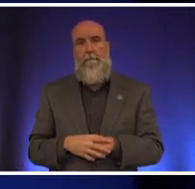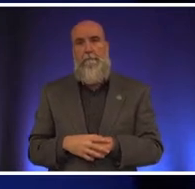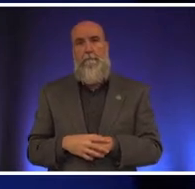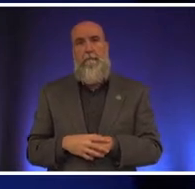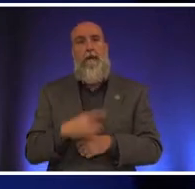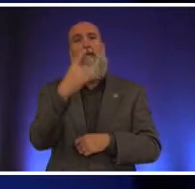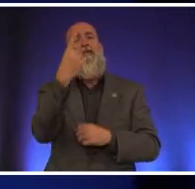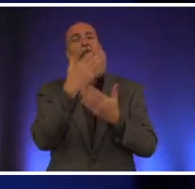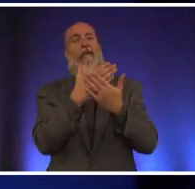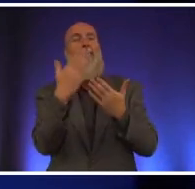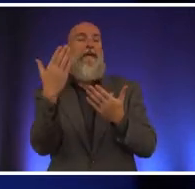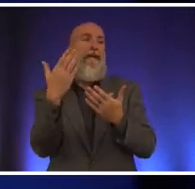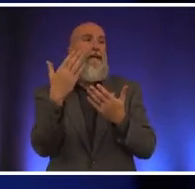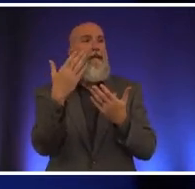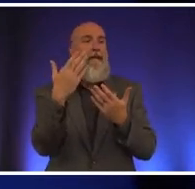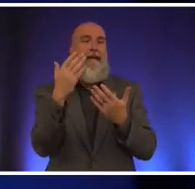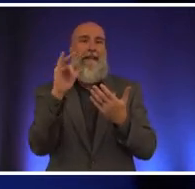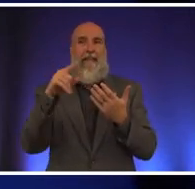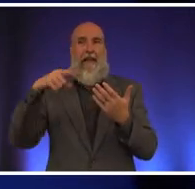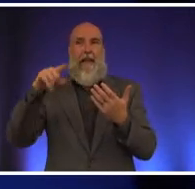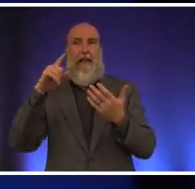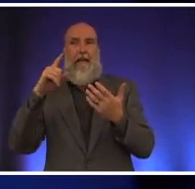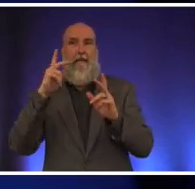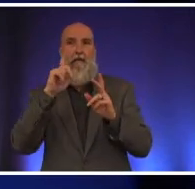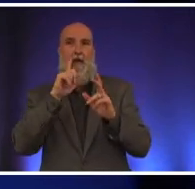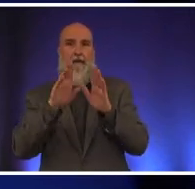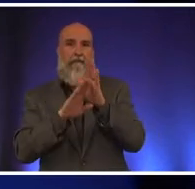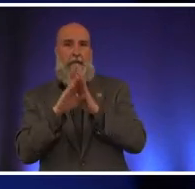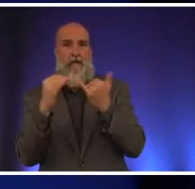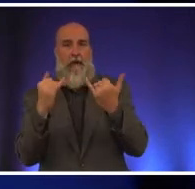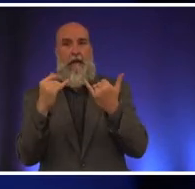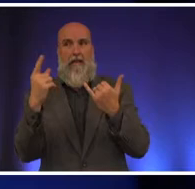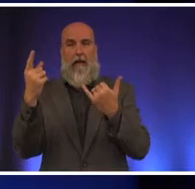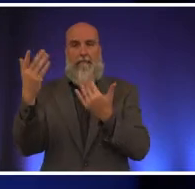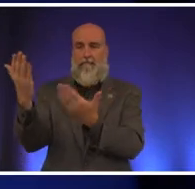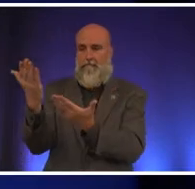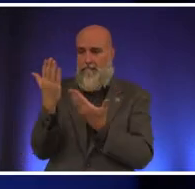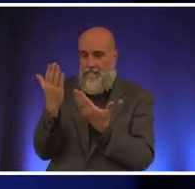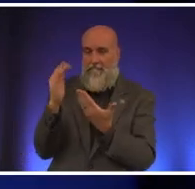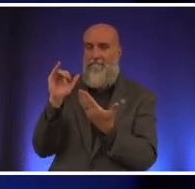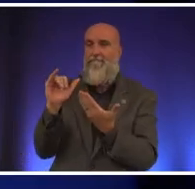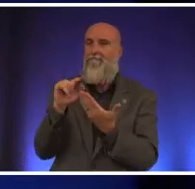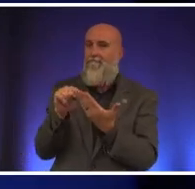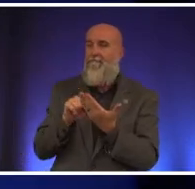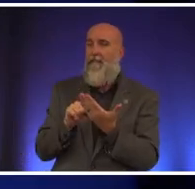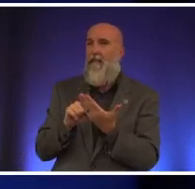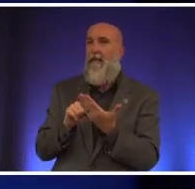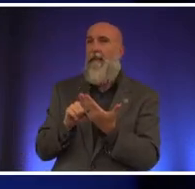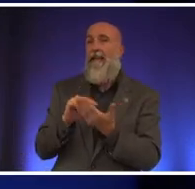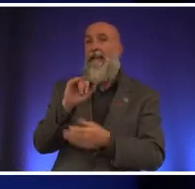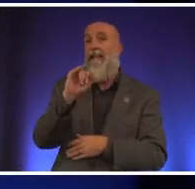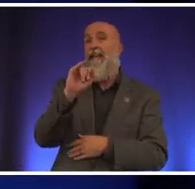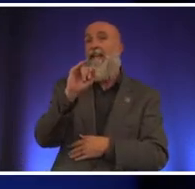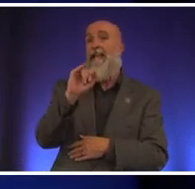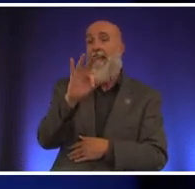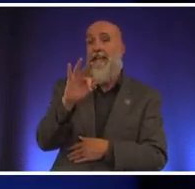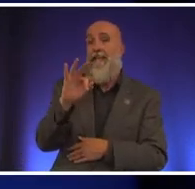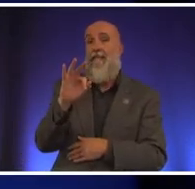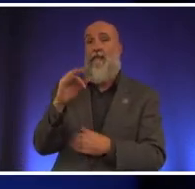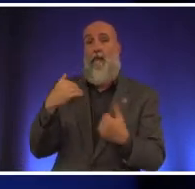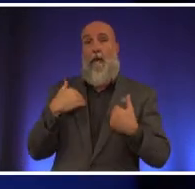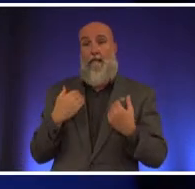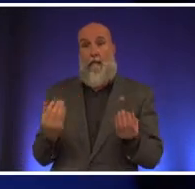a model that's uh being developed right now and uh it was shared with me is that that if you have more